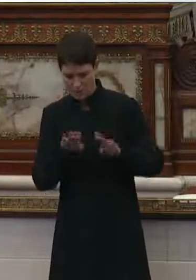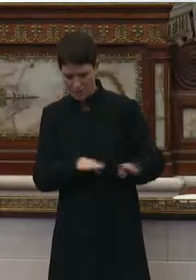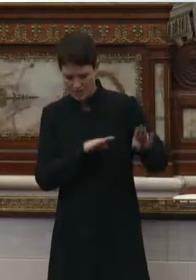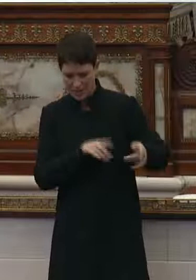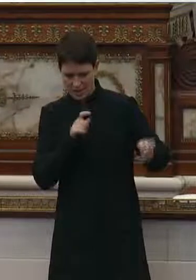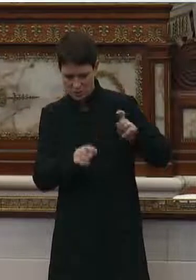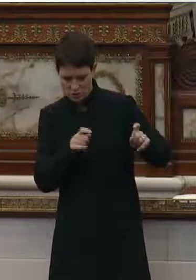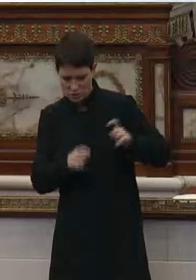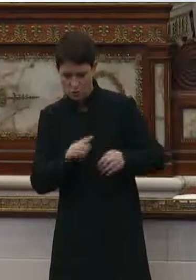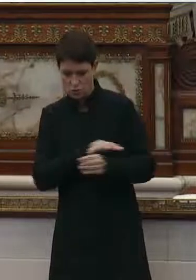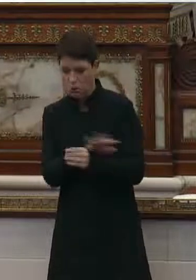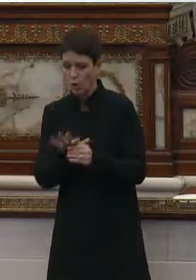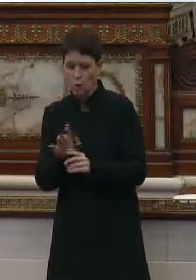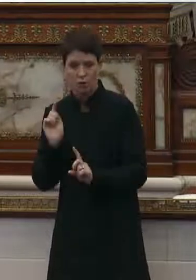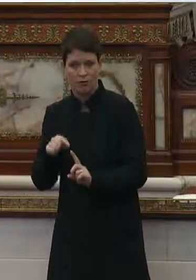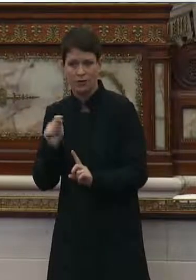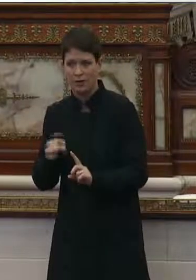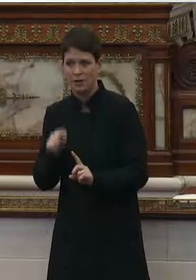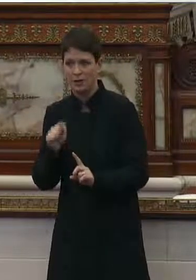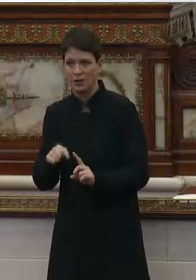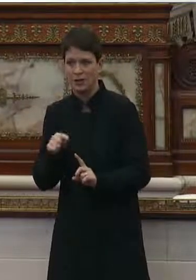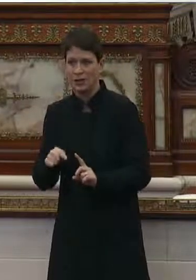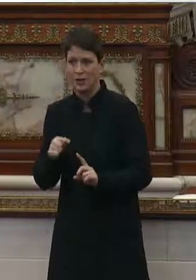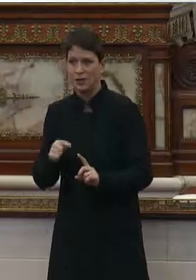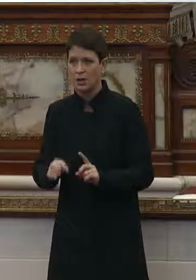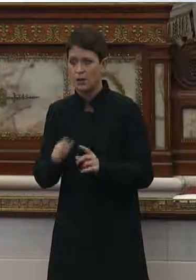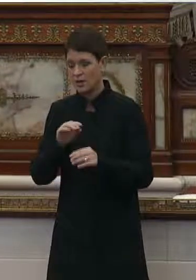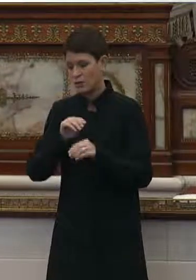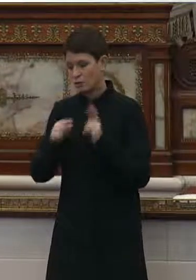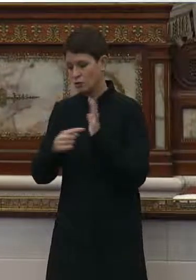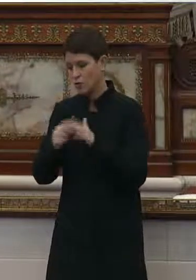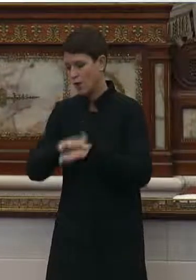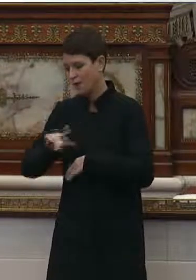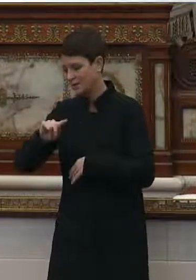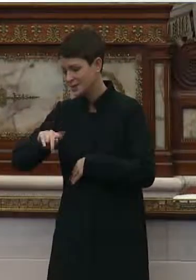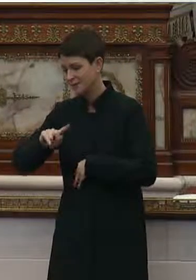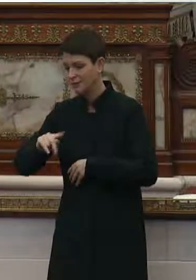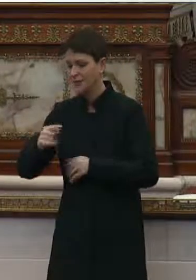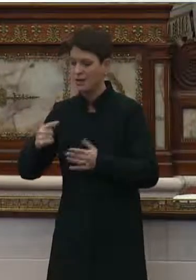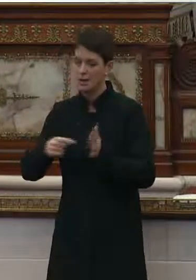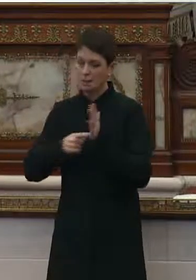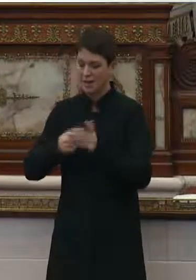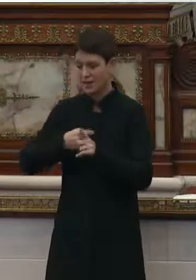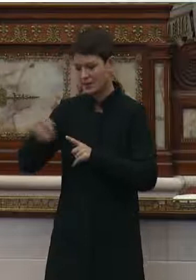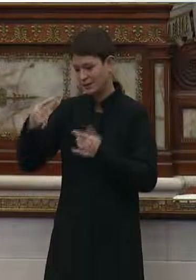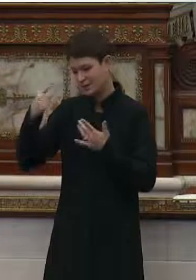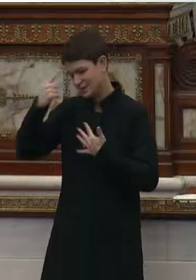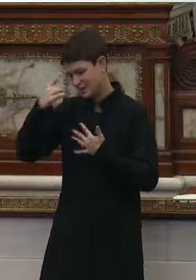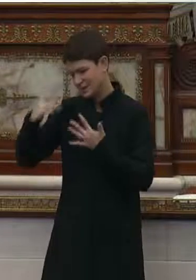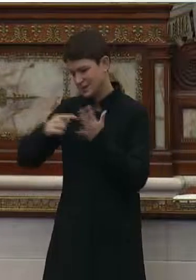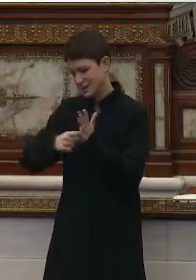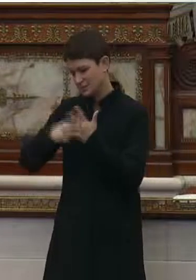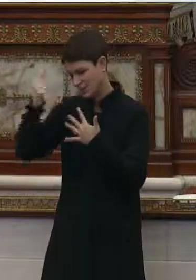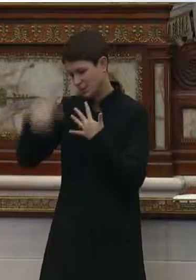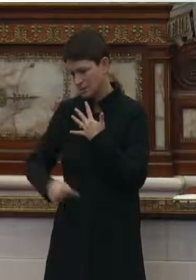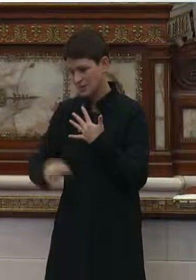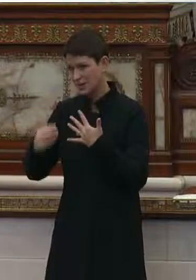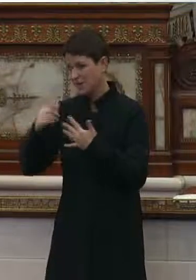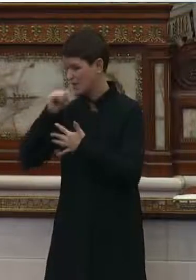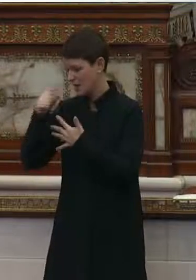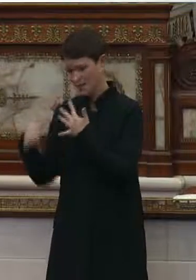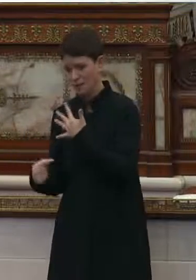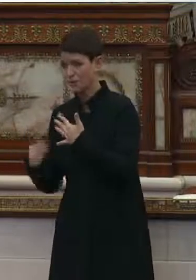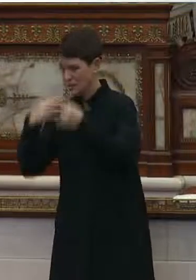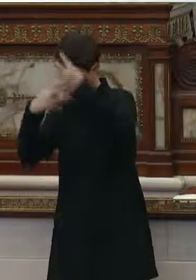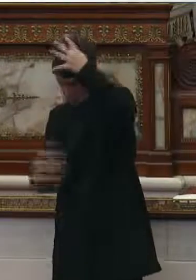and because COVID, you know, when they were broadcasting it on television about like the main symptoms, COVID is COVID-19 is much more than that.